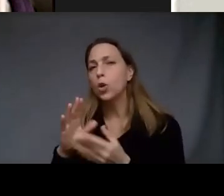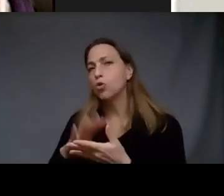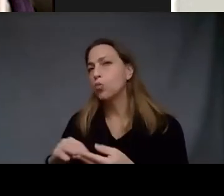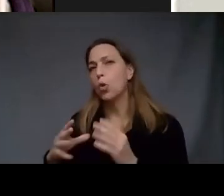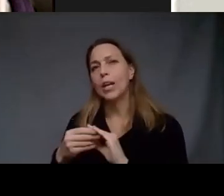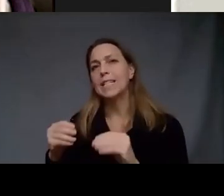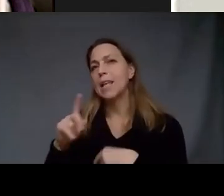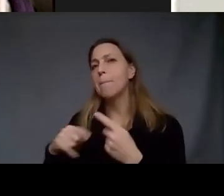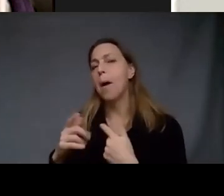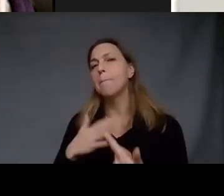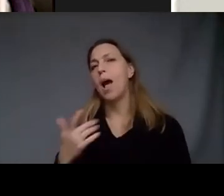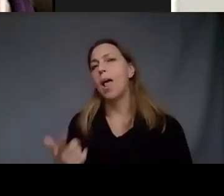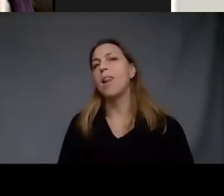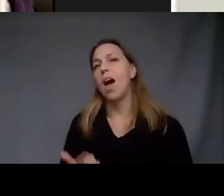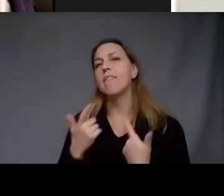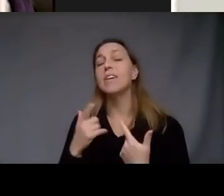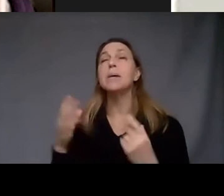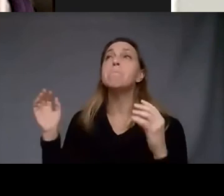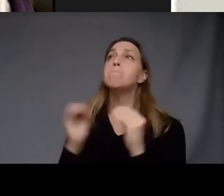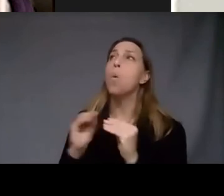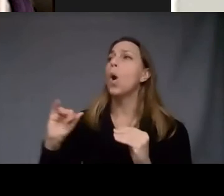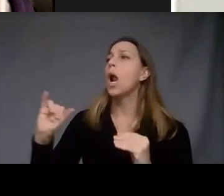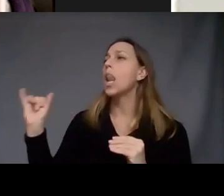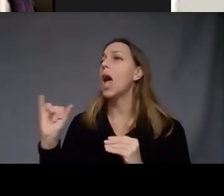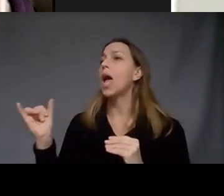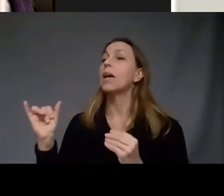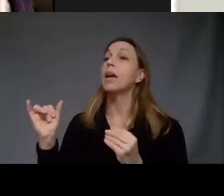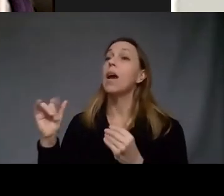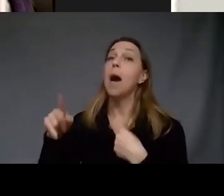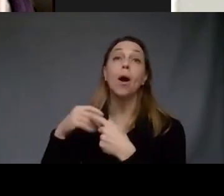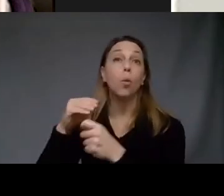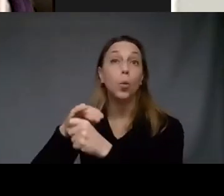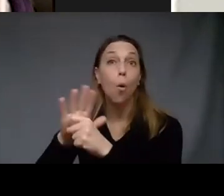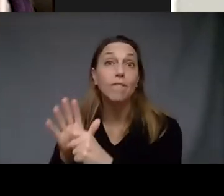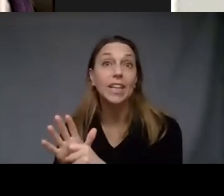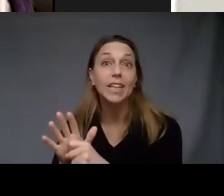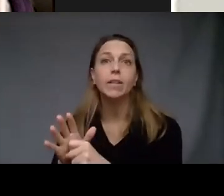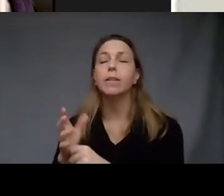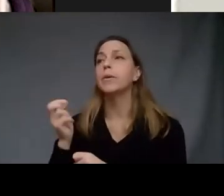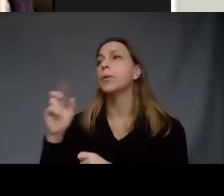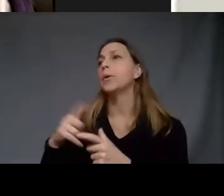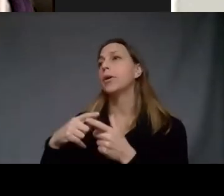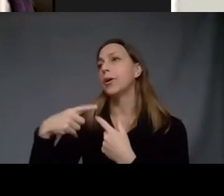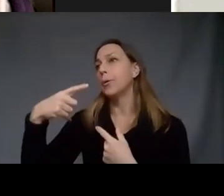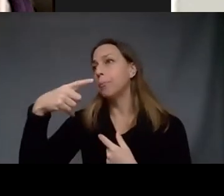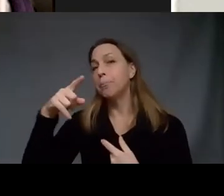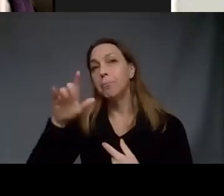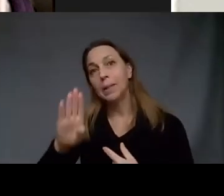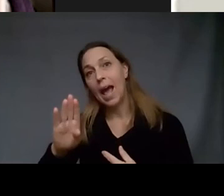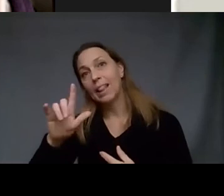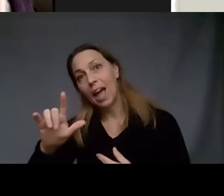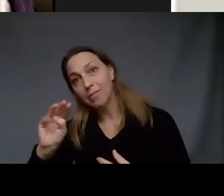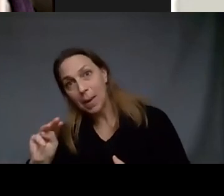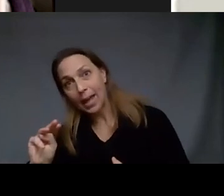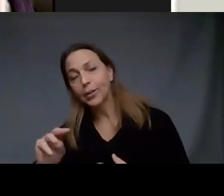life they're more stories about COVID and Black Lives Matter and they take an